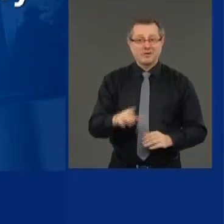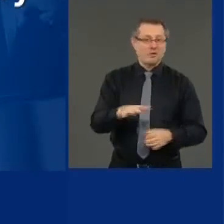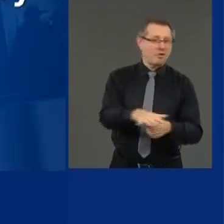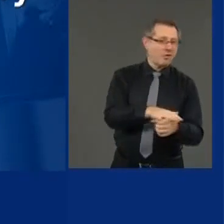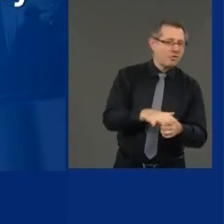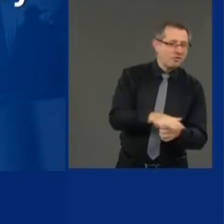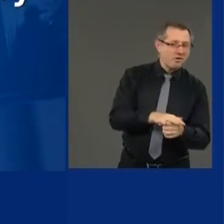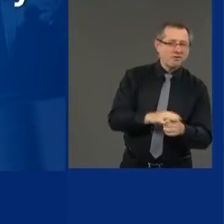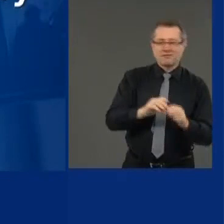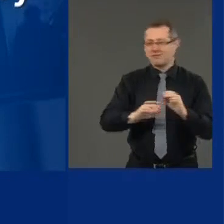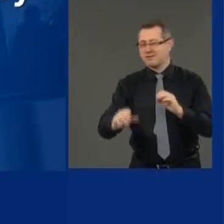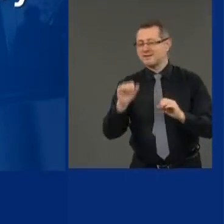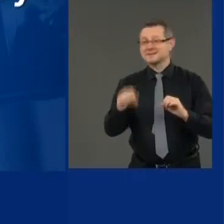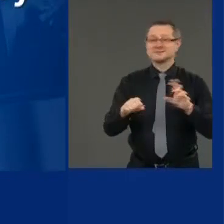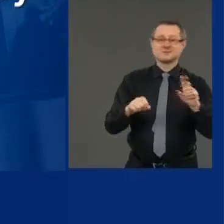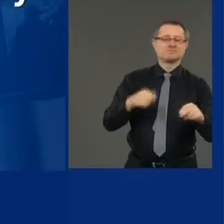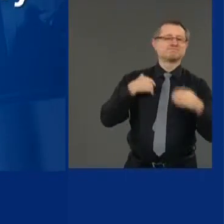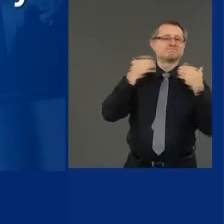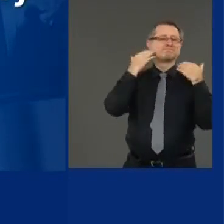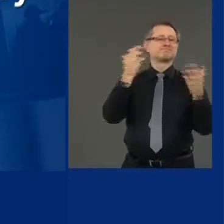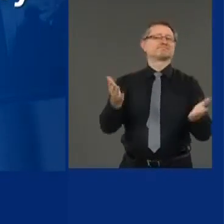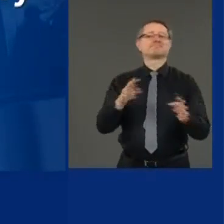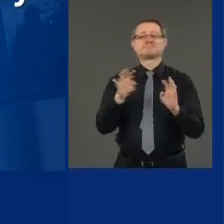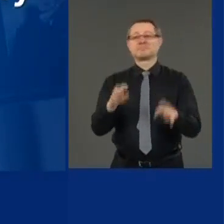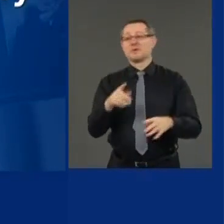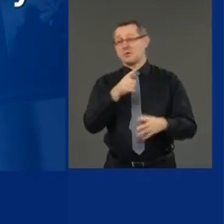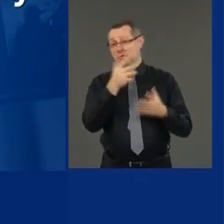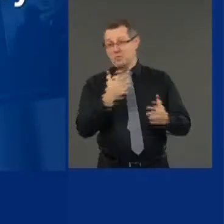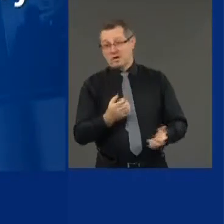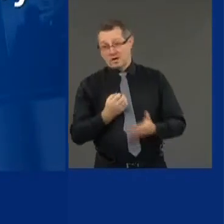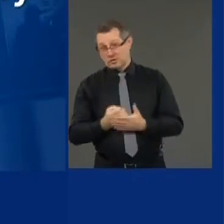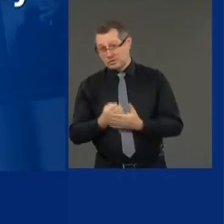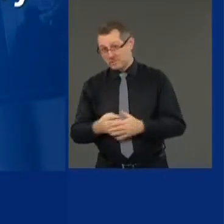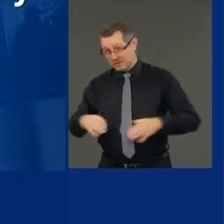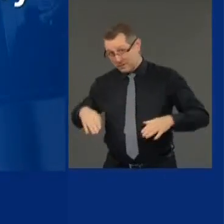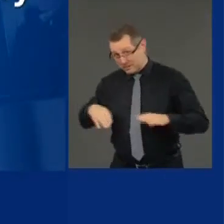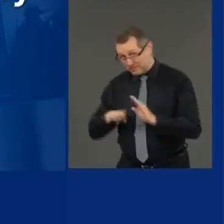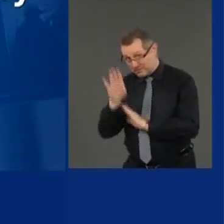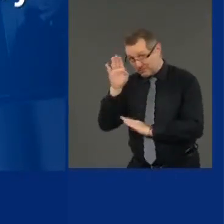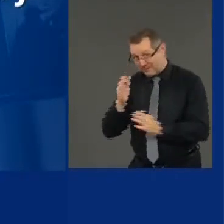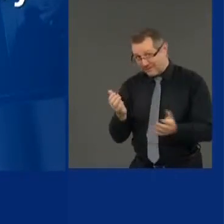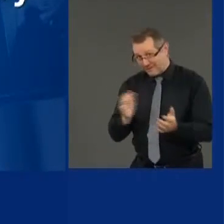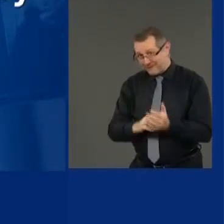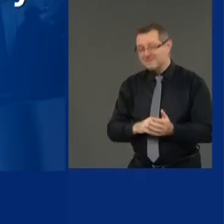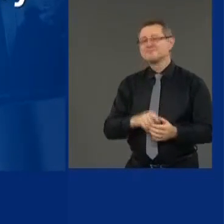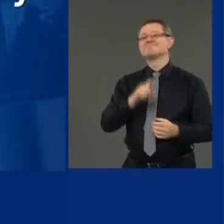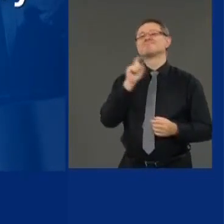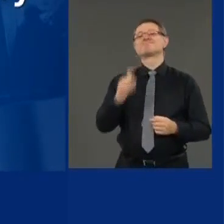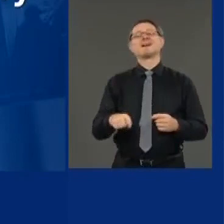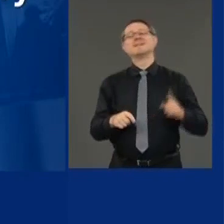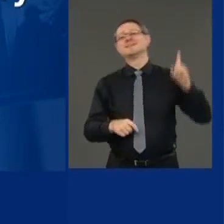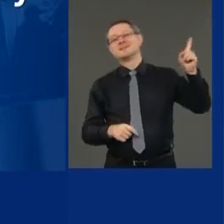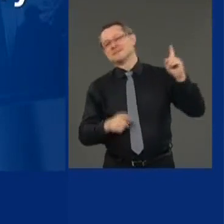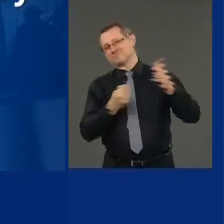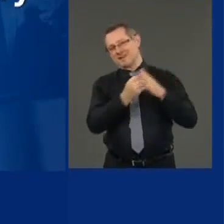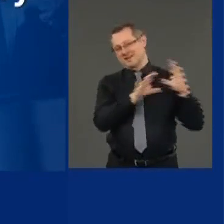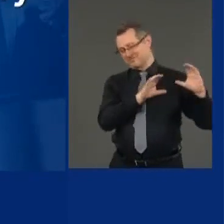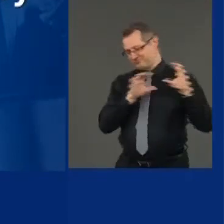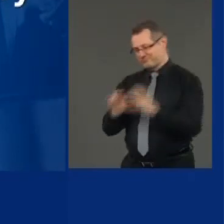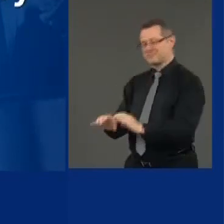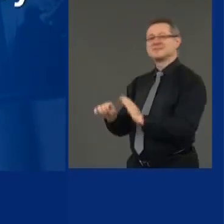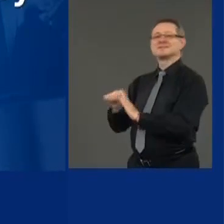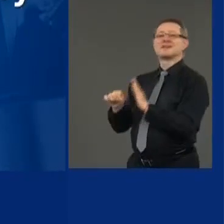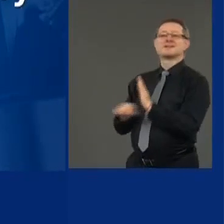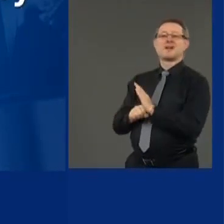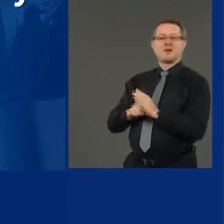If they want to get this economy back running, you have to fund state and local governments. There is